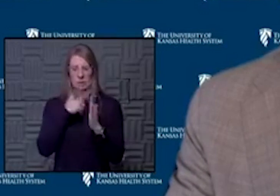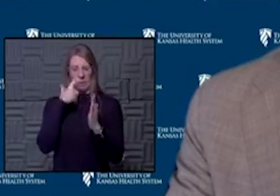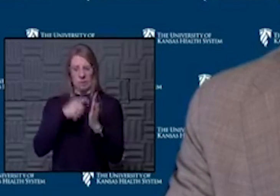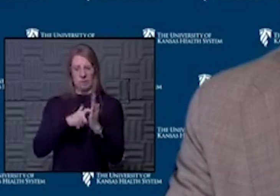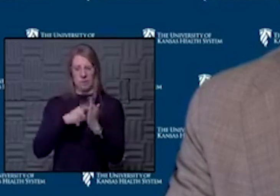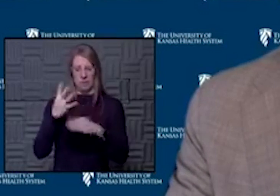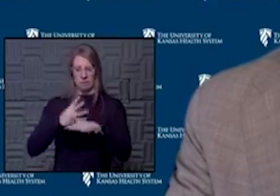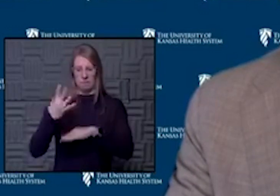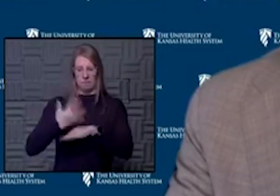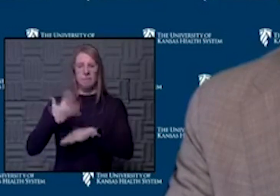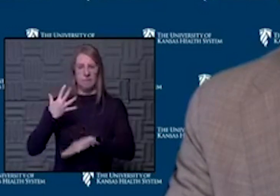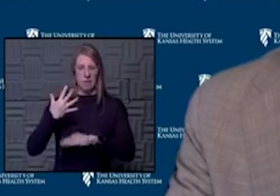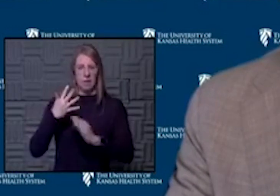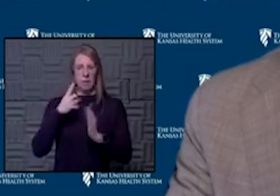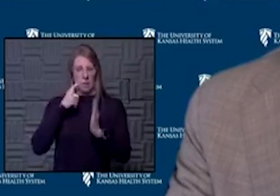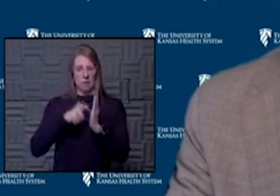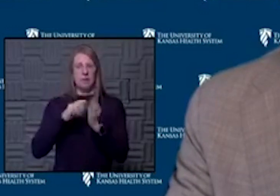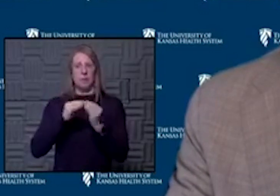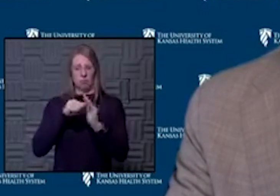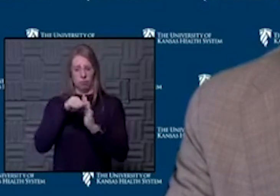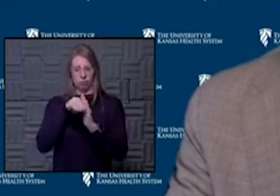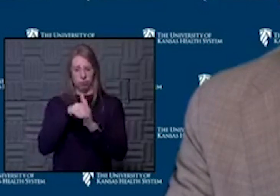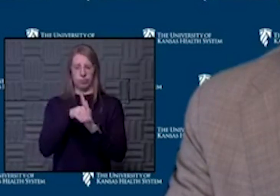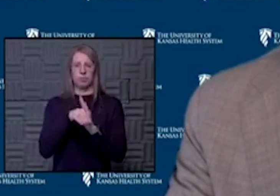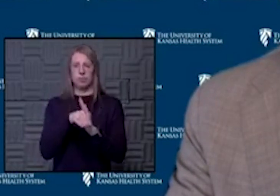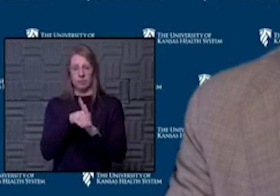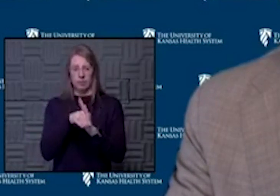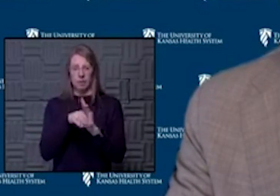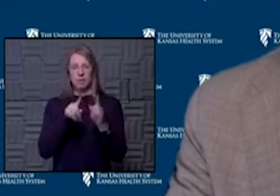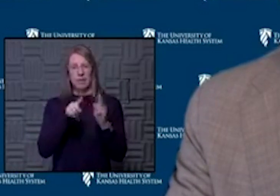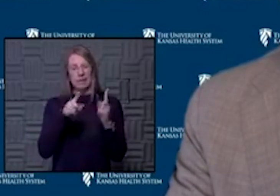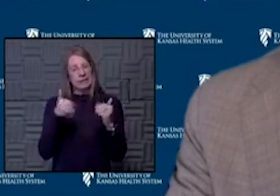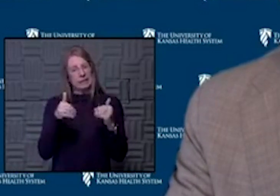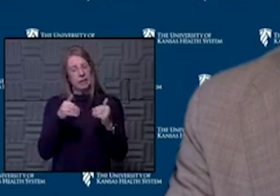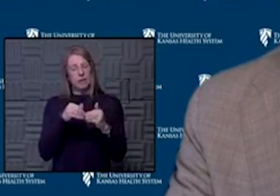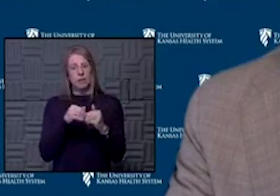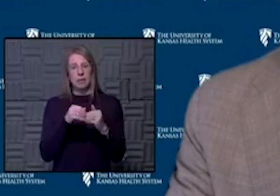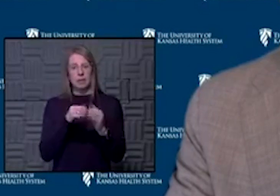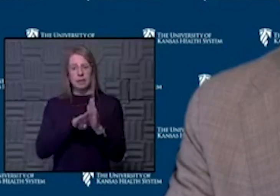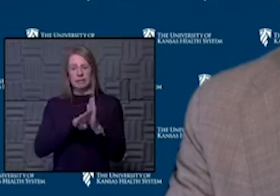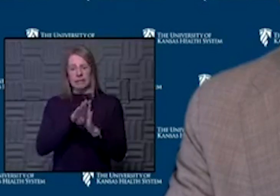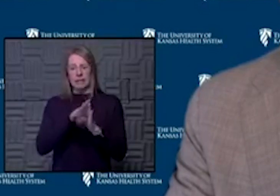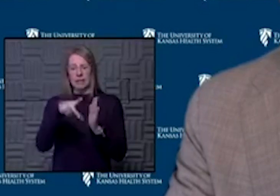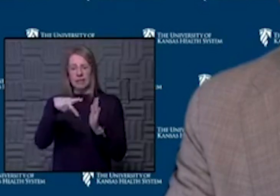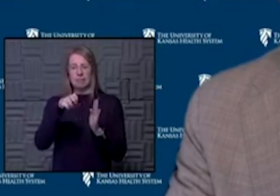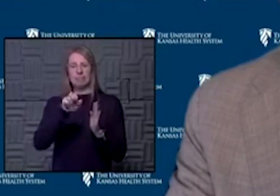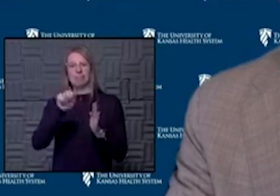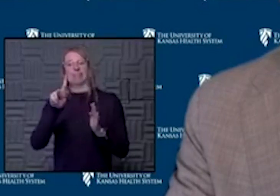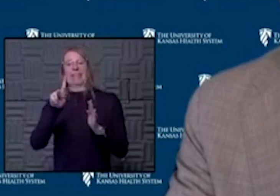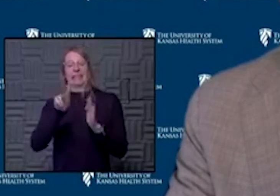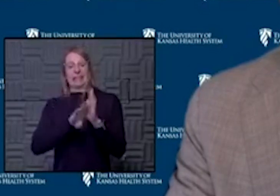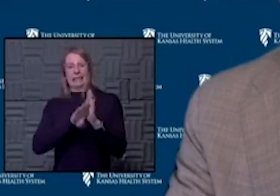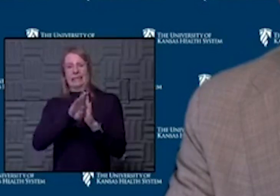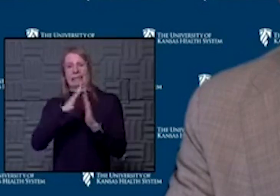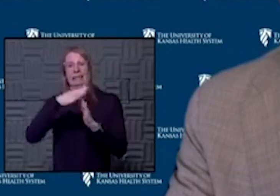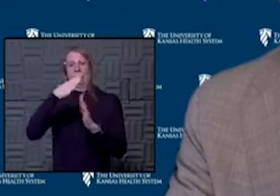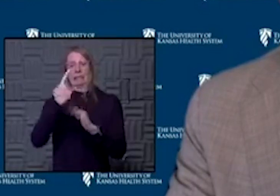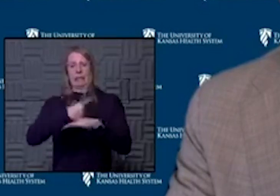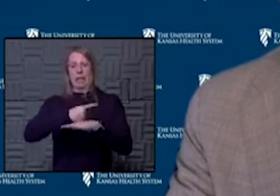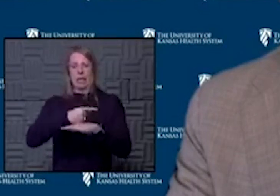four or five days. That comes with one big caveat. The peak day was on the 26th of November.